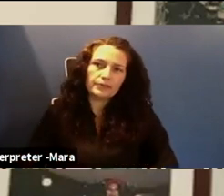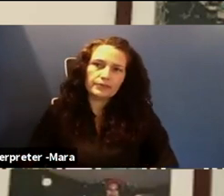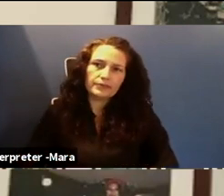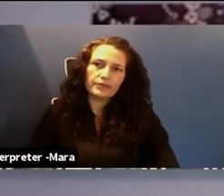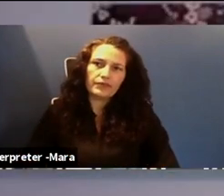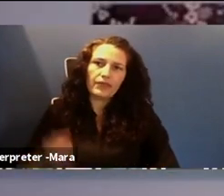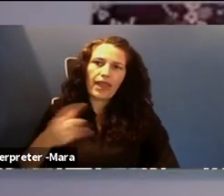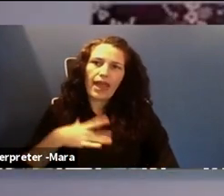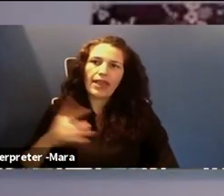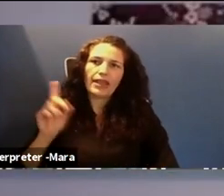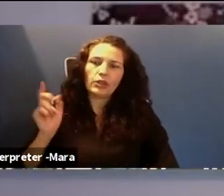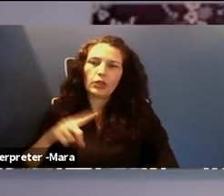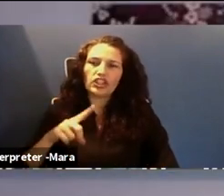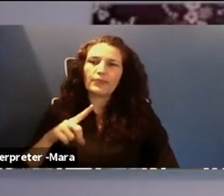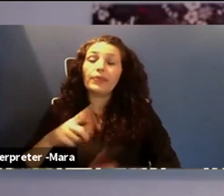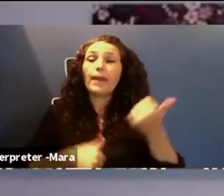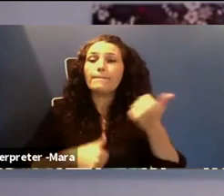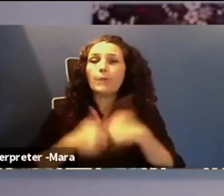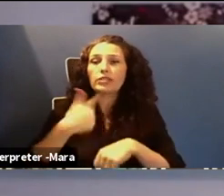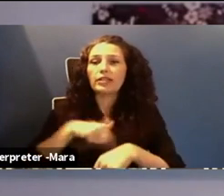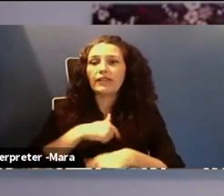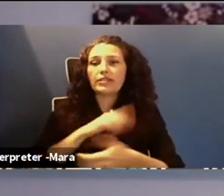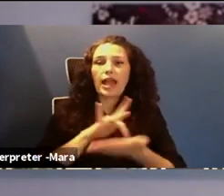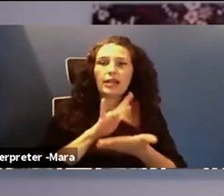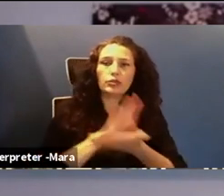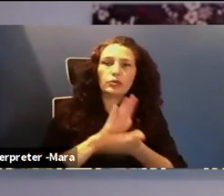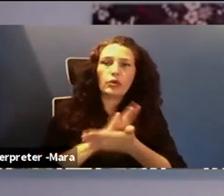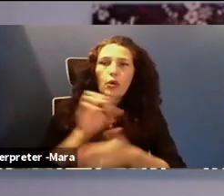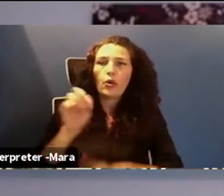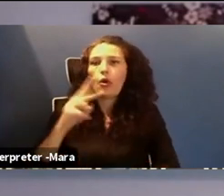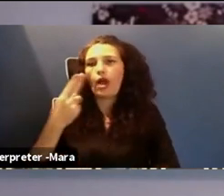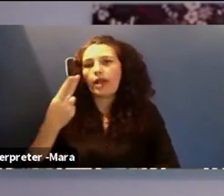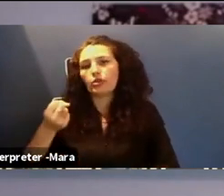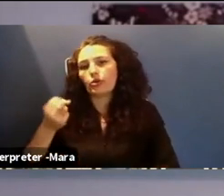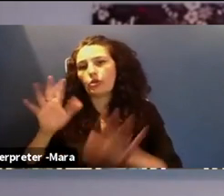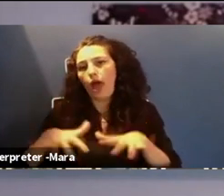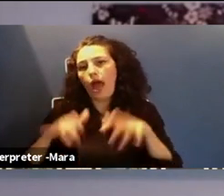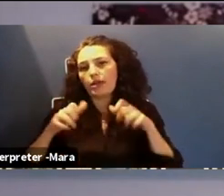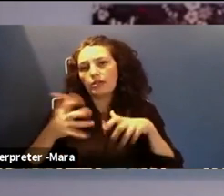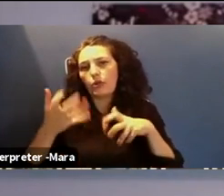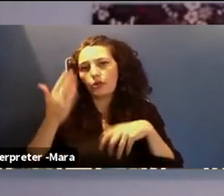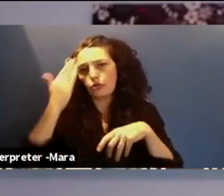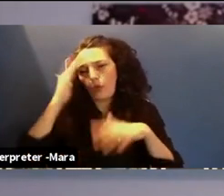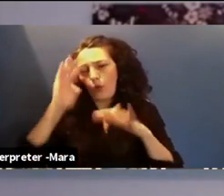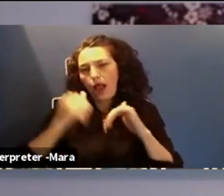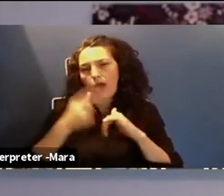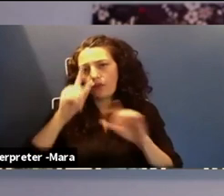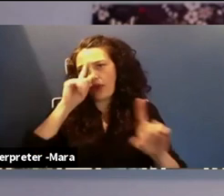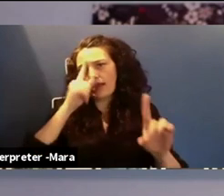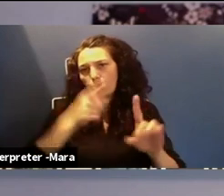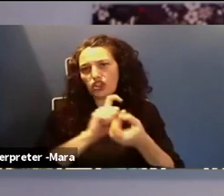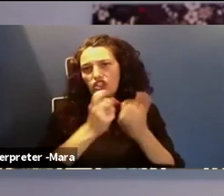question. So most of us are in middle school or high school. So the audience would like to know how have your aspirations changed or